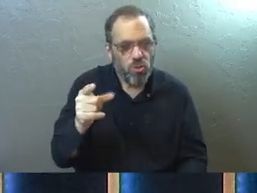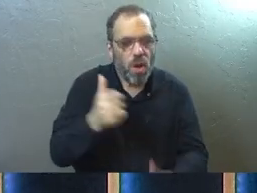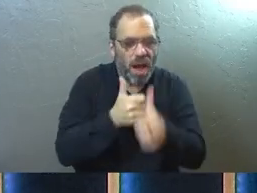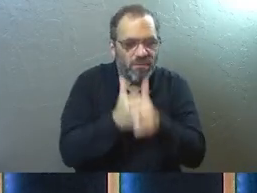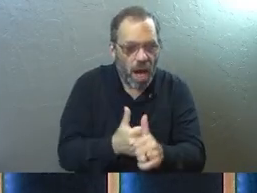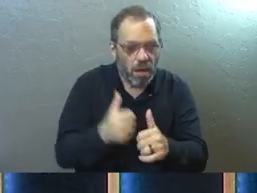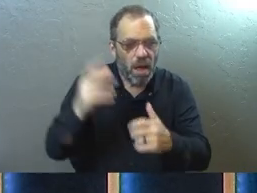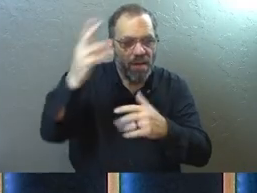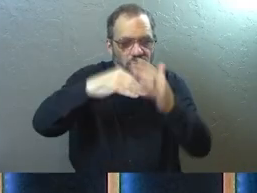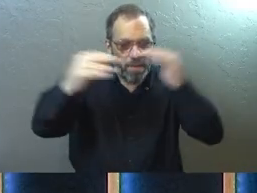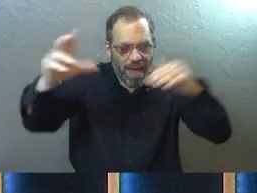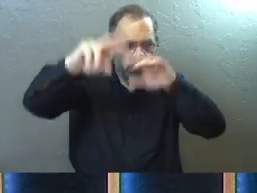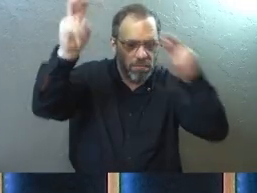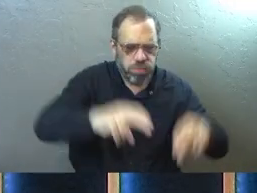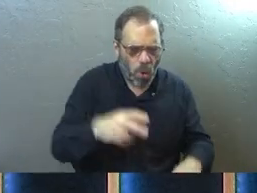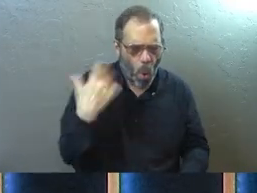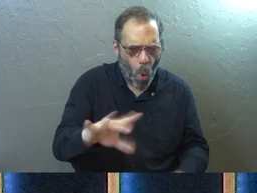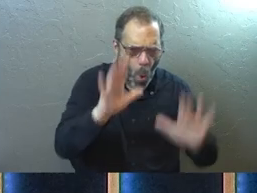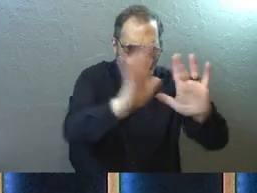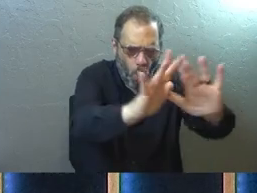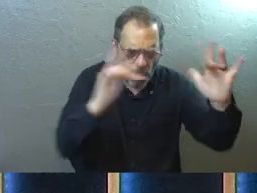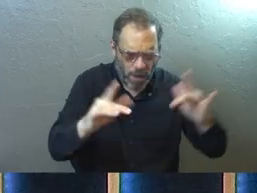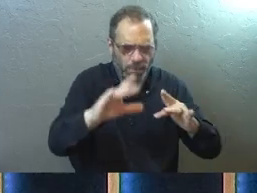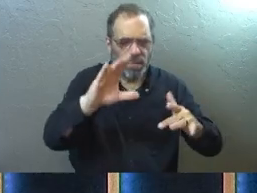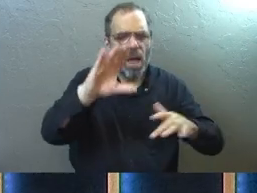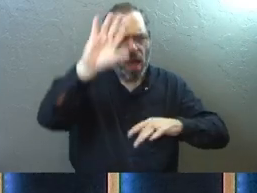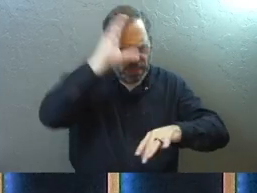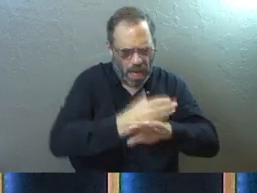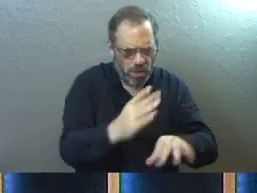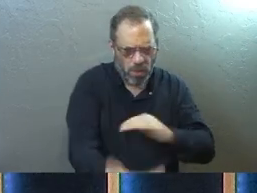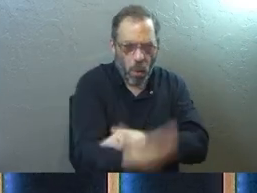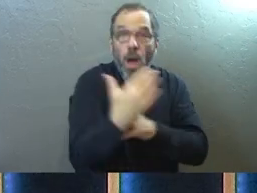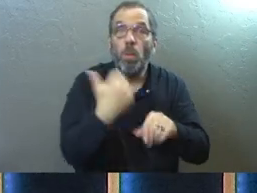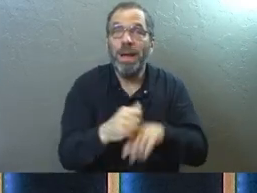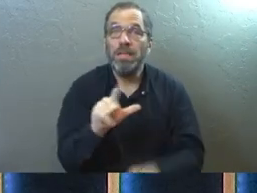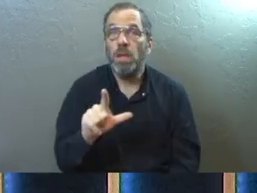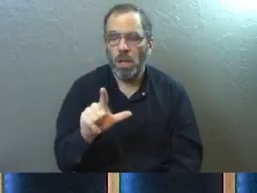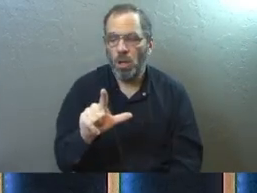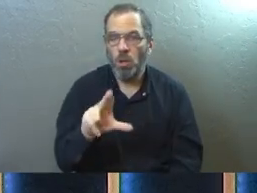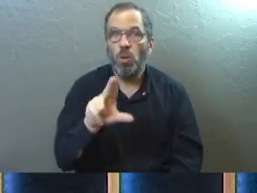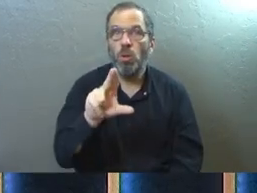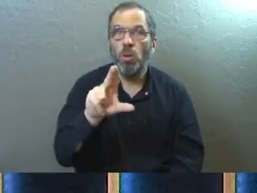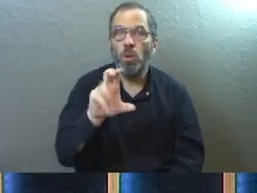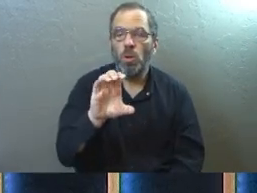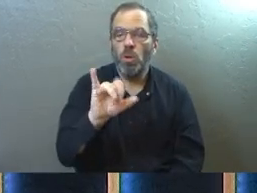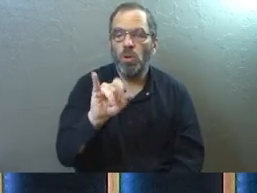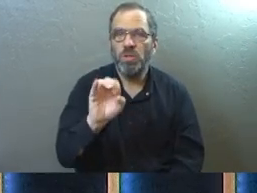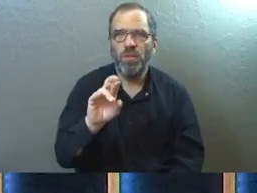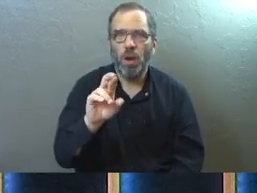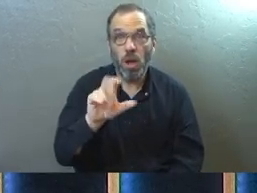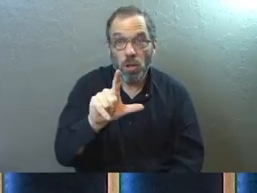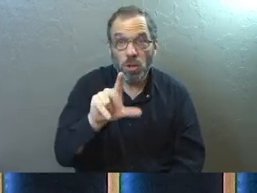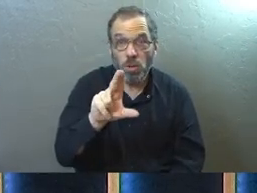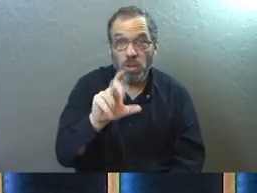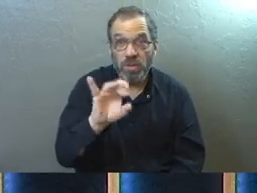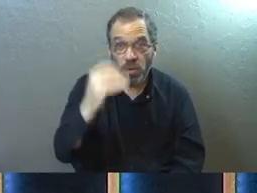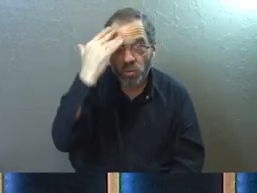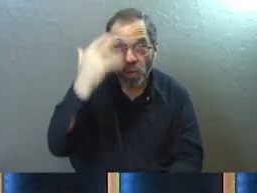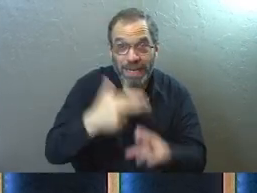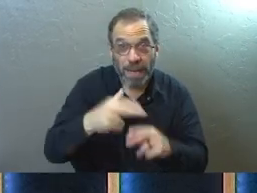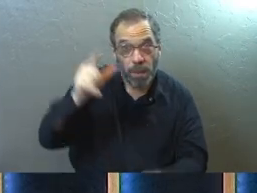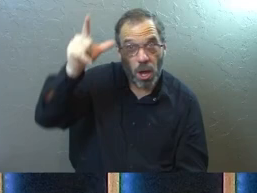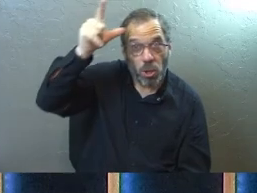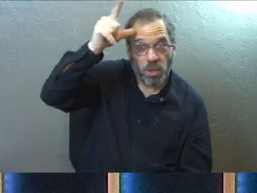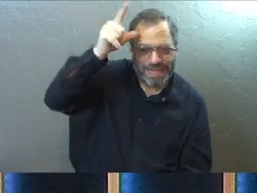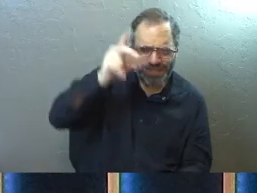are fallen from heaven, oh shining star, son of the morning, which means Lucifer. You've heard that name before. We